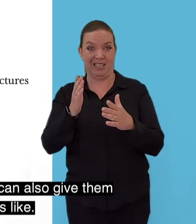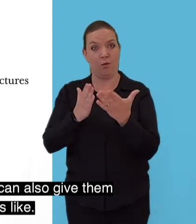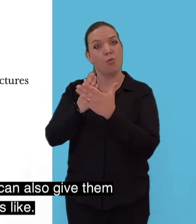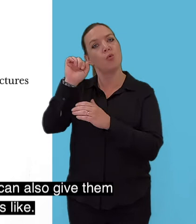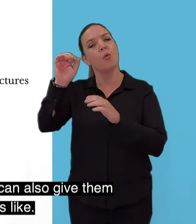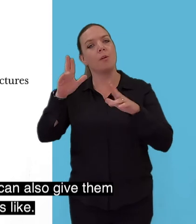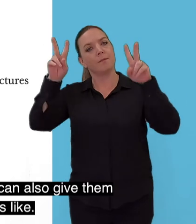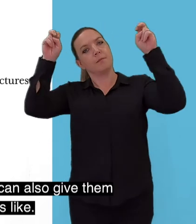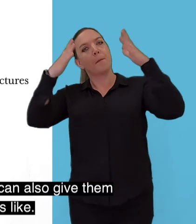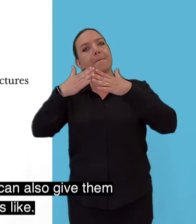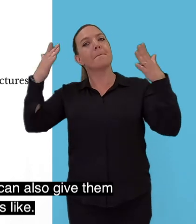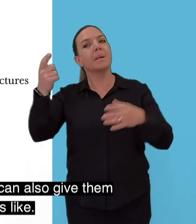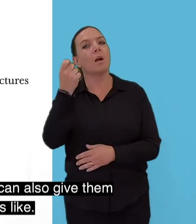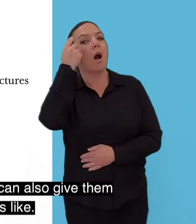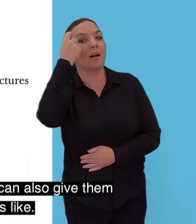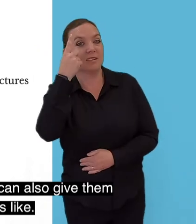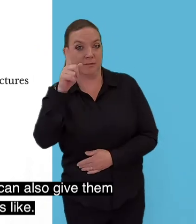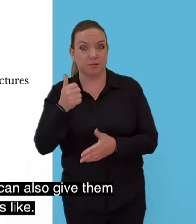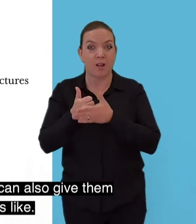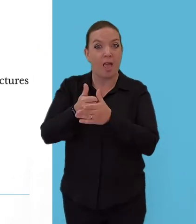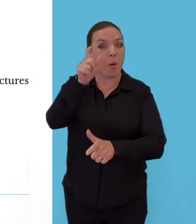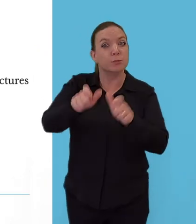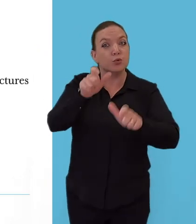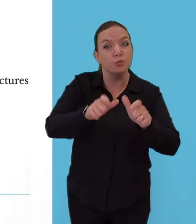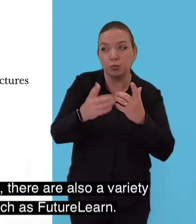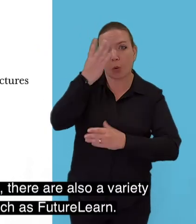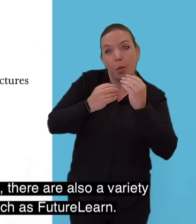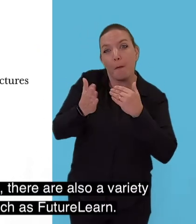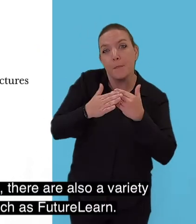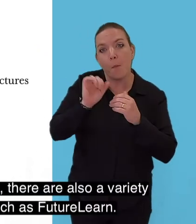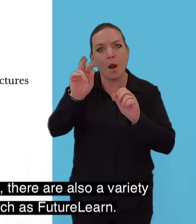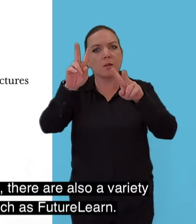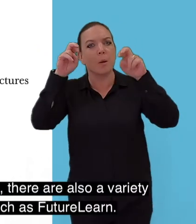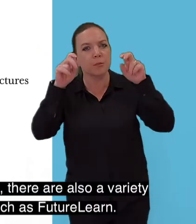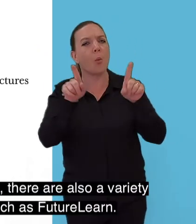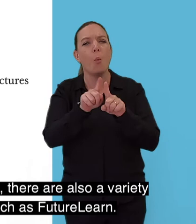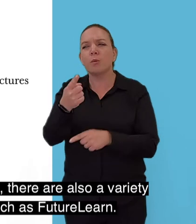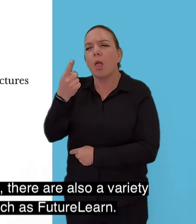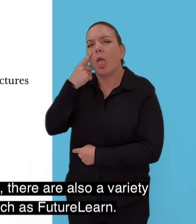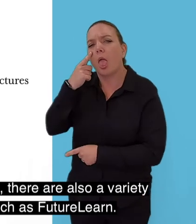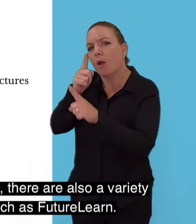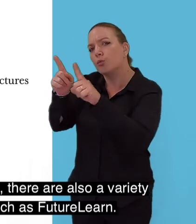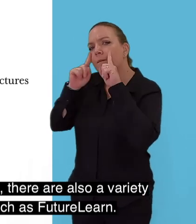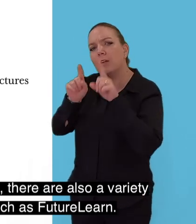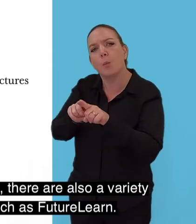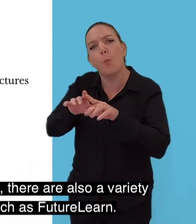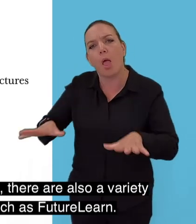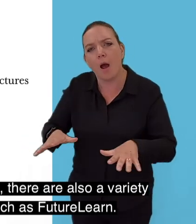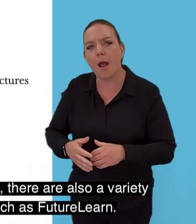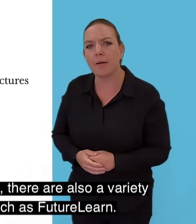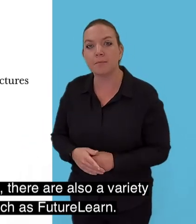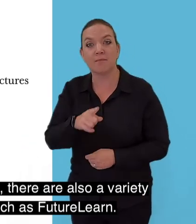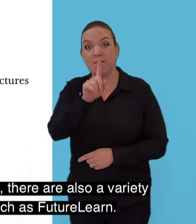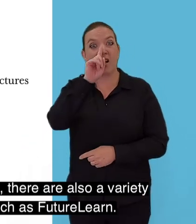subject they can also give them a taste of what a university lecture is like. However if you can't get to these for whatever reason